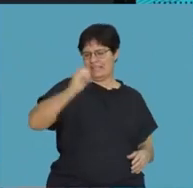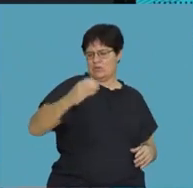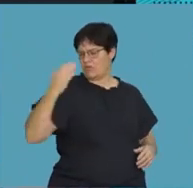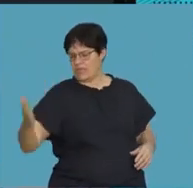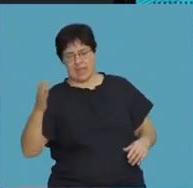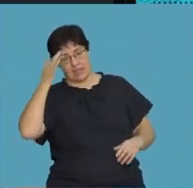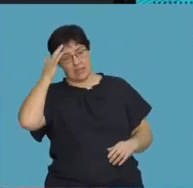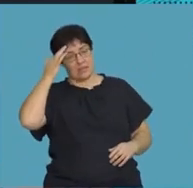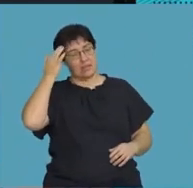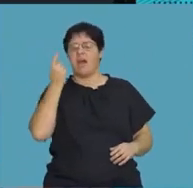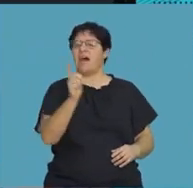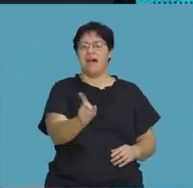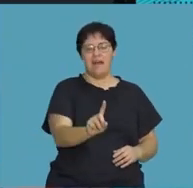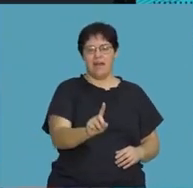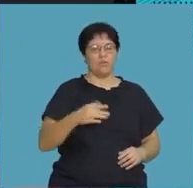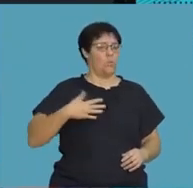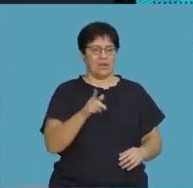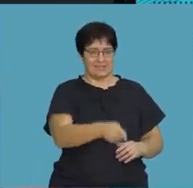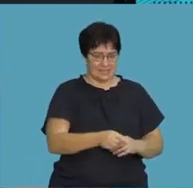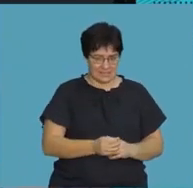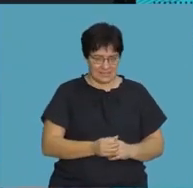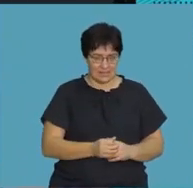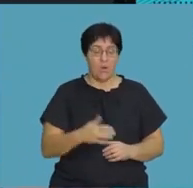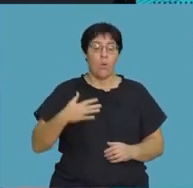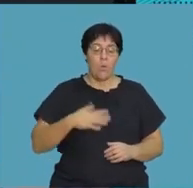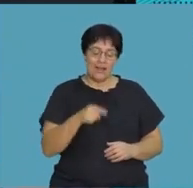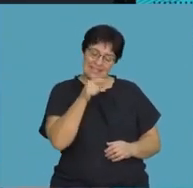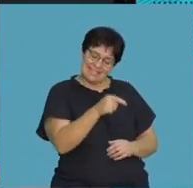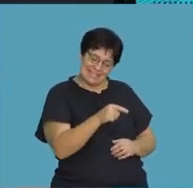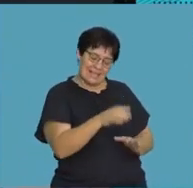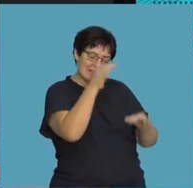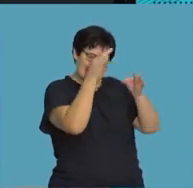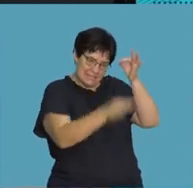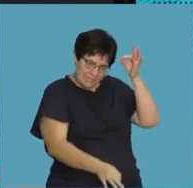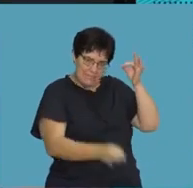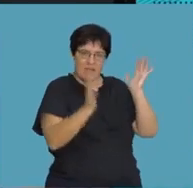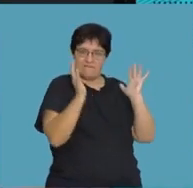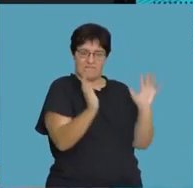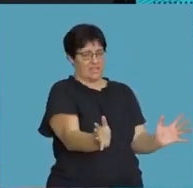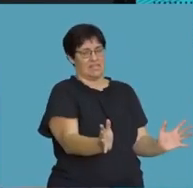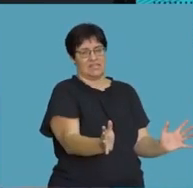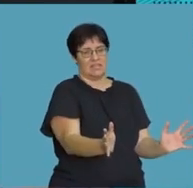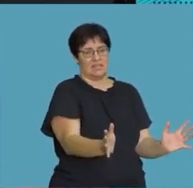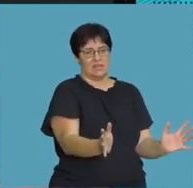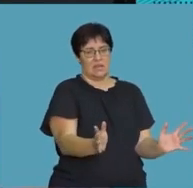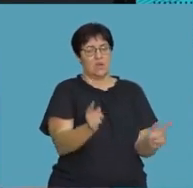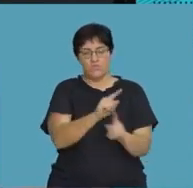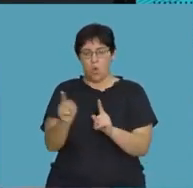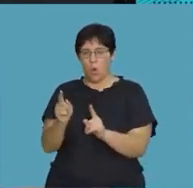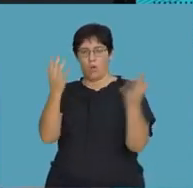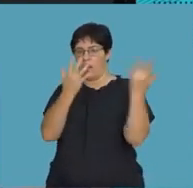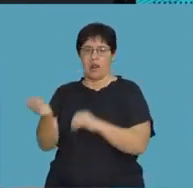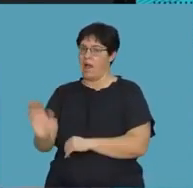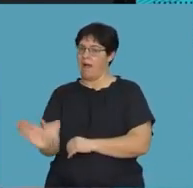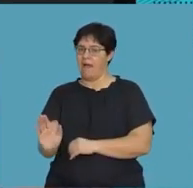a zero on the right-hand side of the equal sign. That's not what you need to do because it says simplify, and it is an